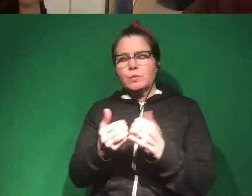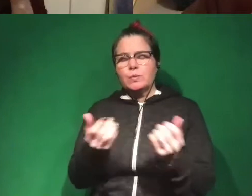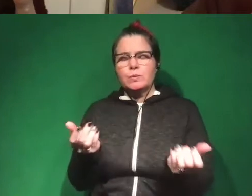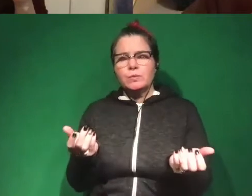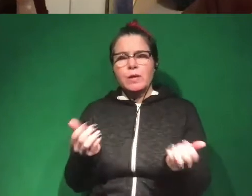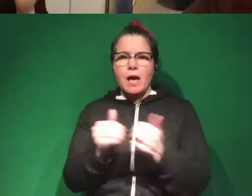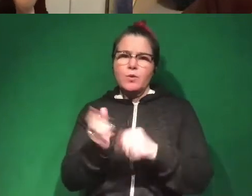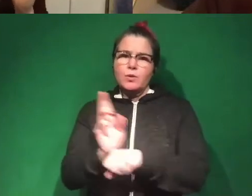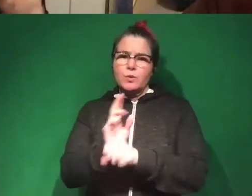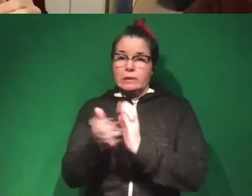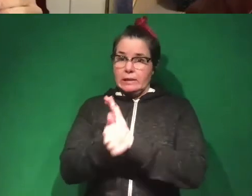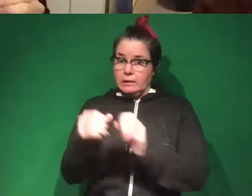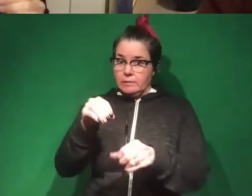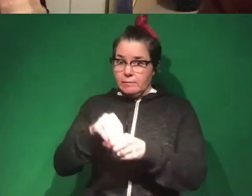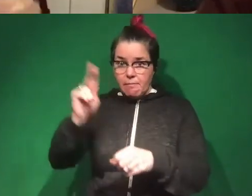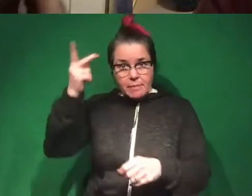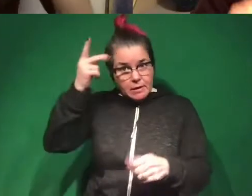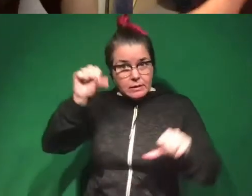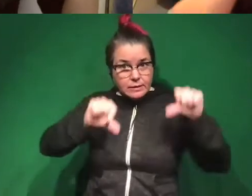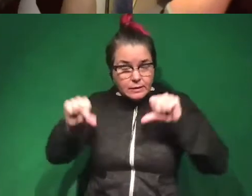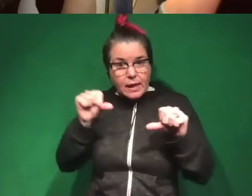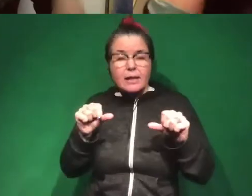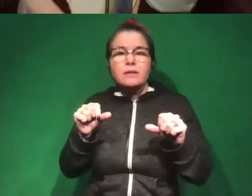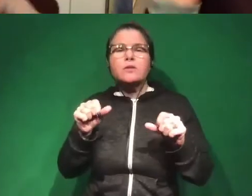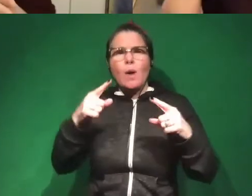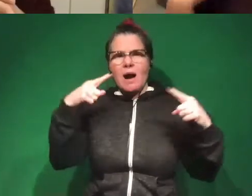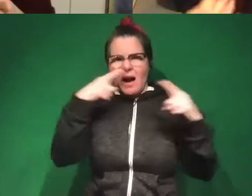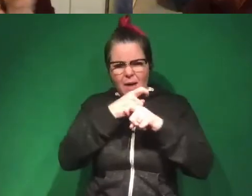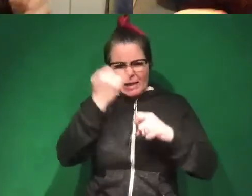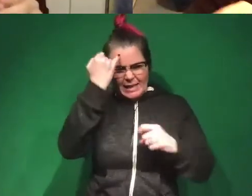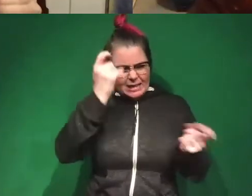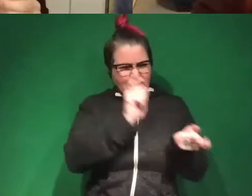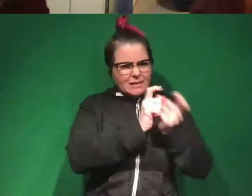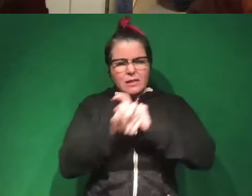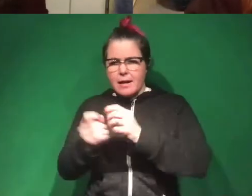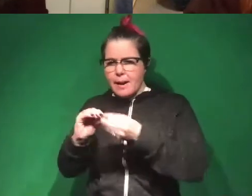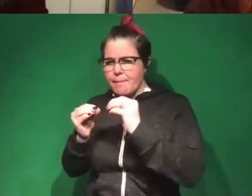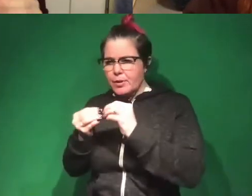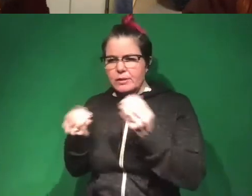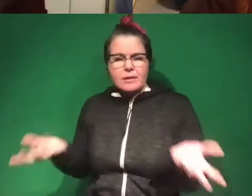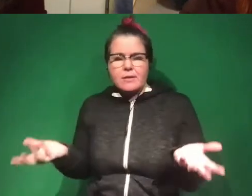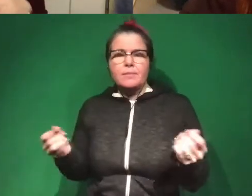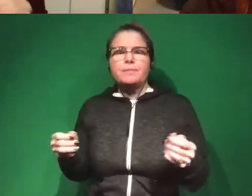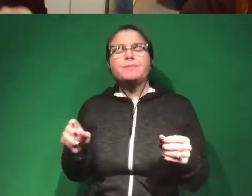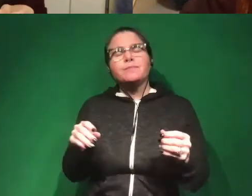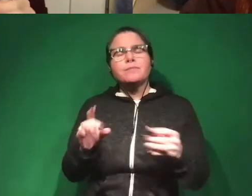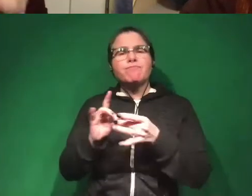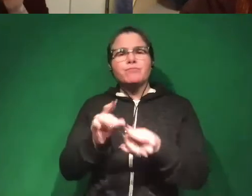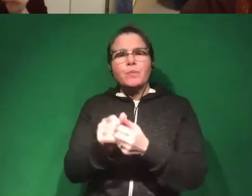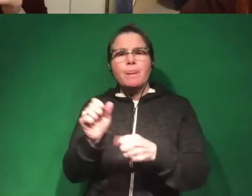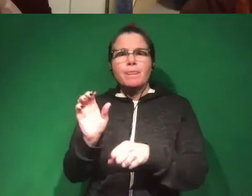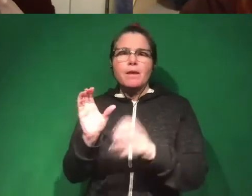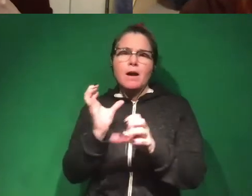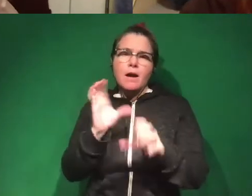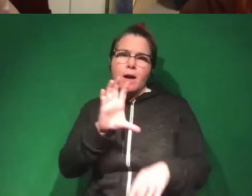skills that we have in political science that, you know, turning complex things into numbers. I try to use that with companies to help them measure things